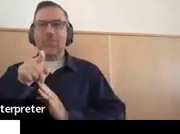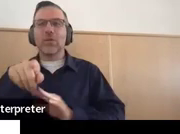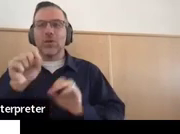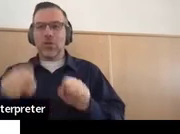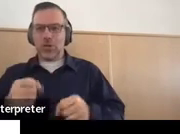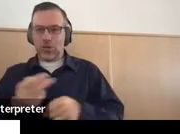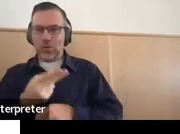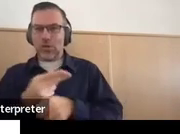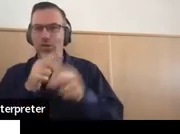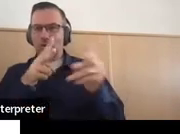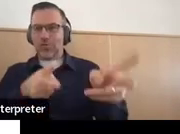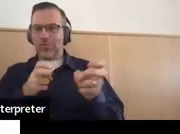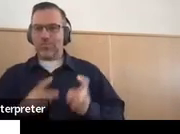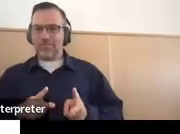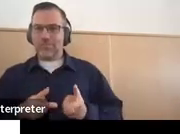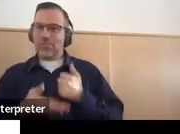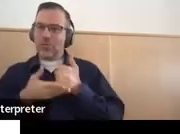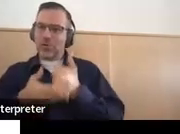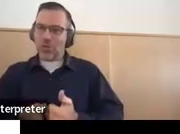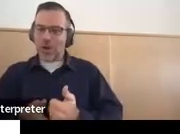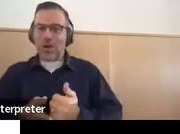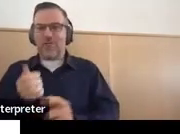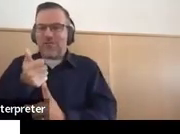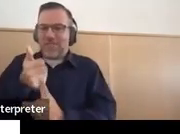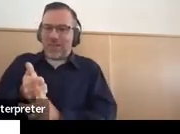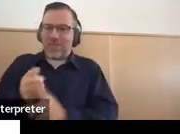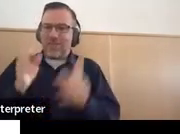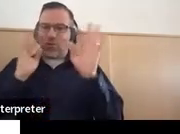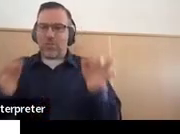help with those self-determination skills.